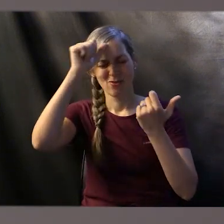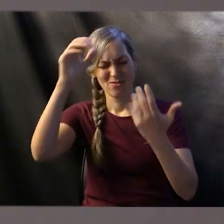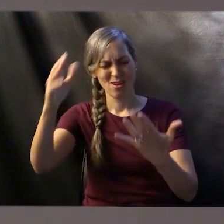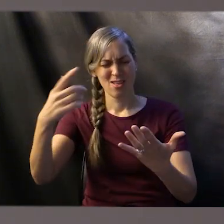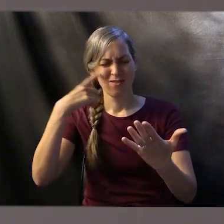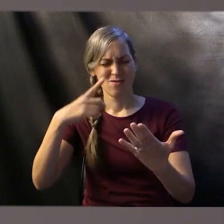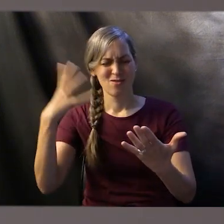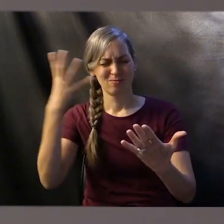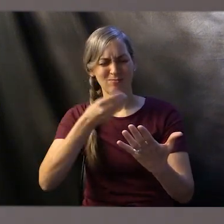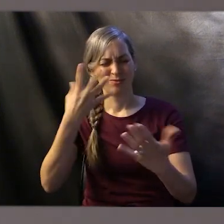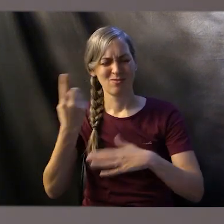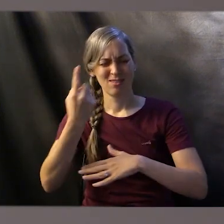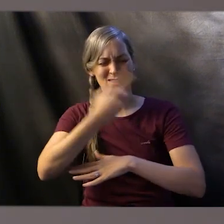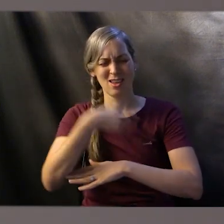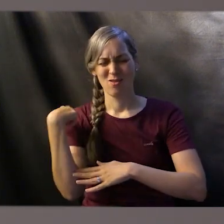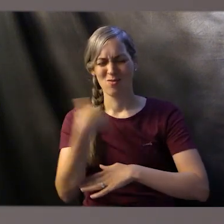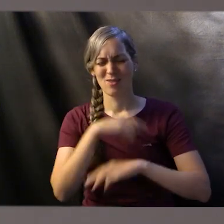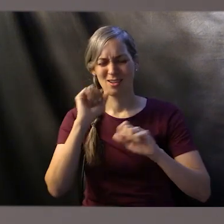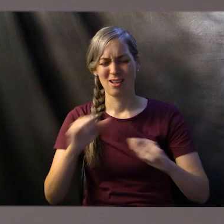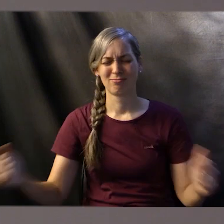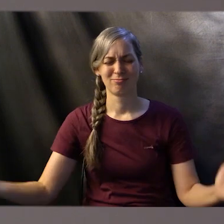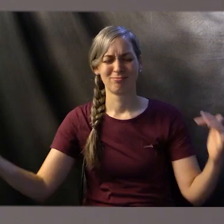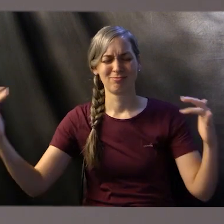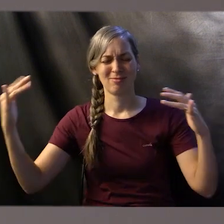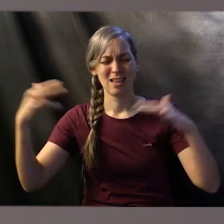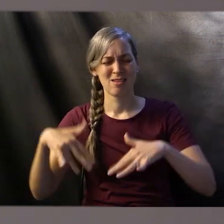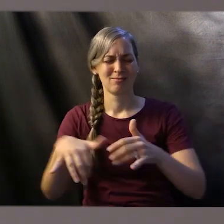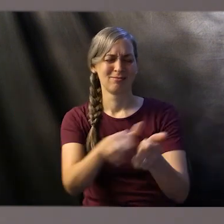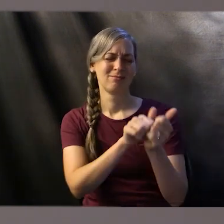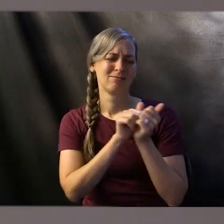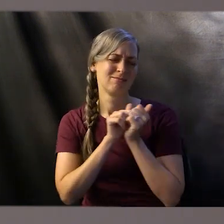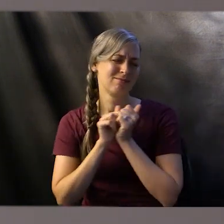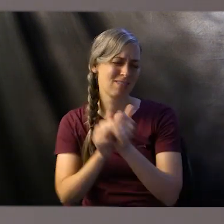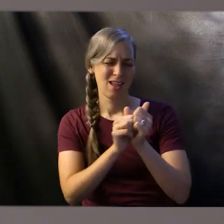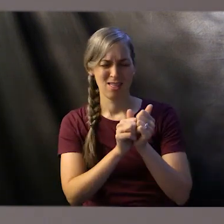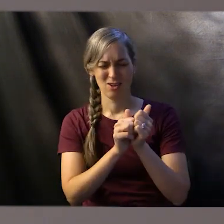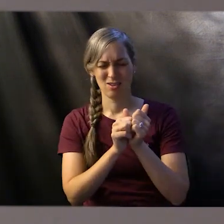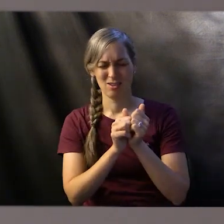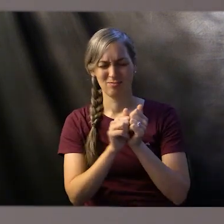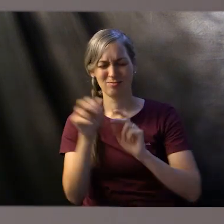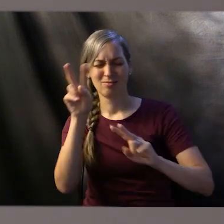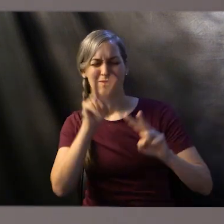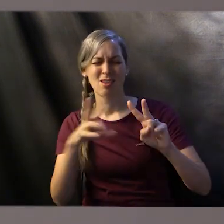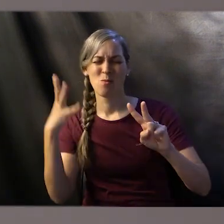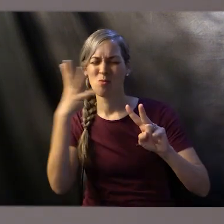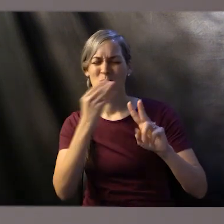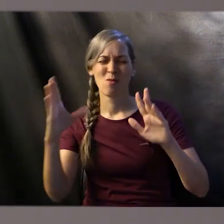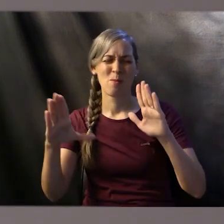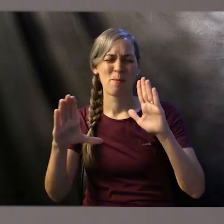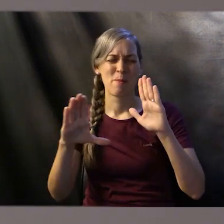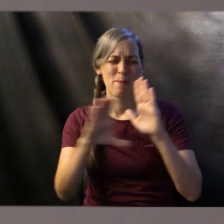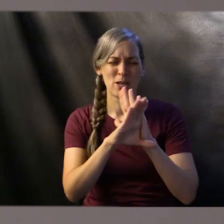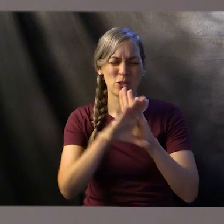together today? thank you, Father, for such a beautiful day in which we could come and together